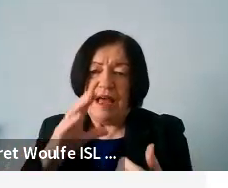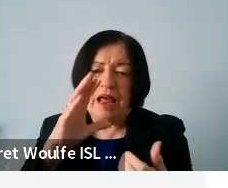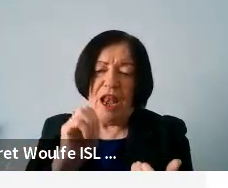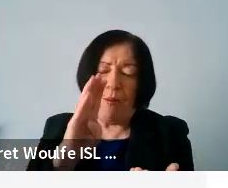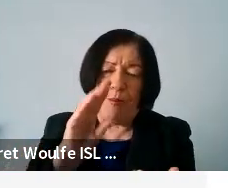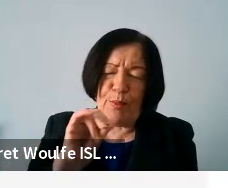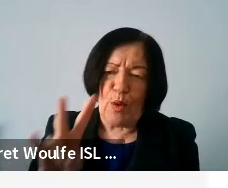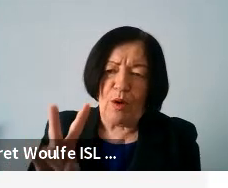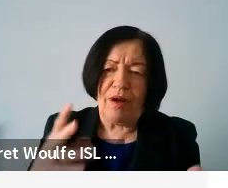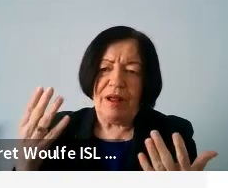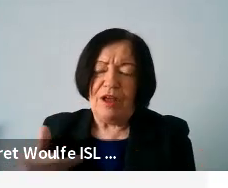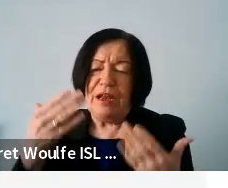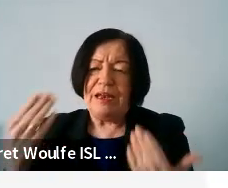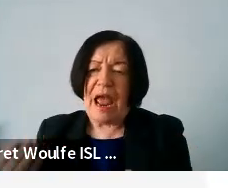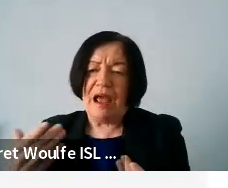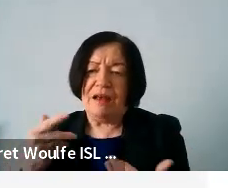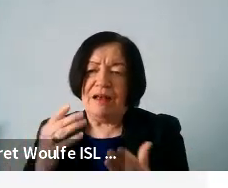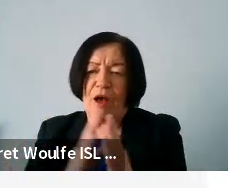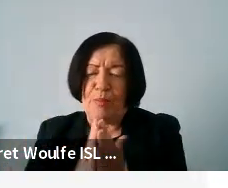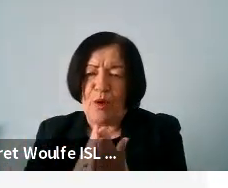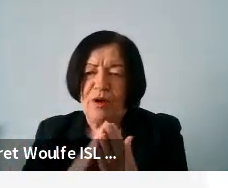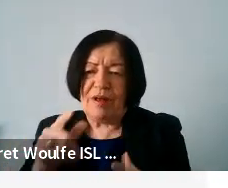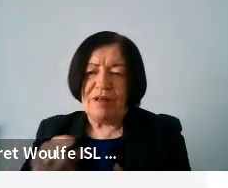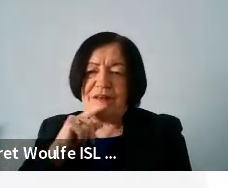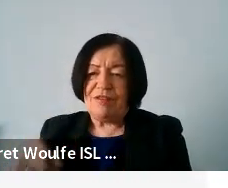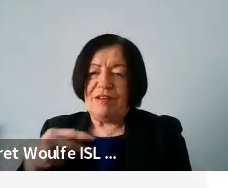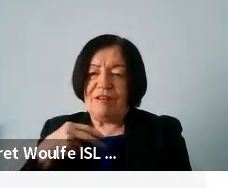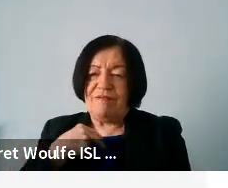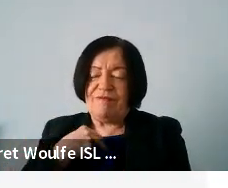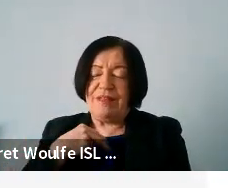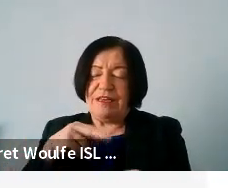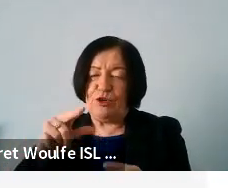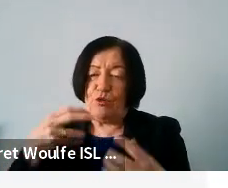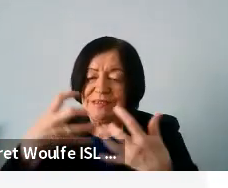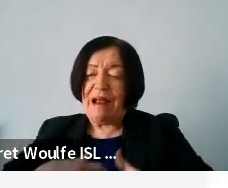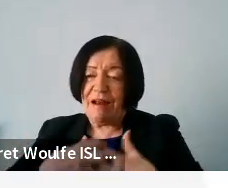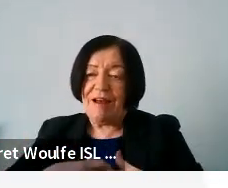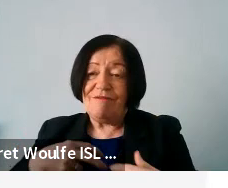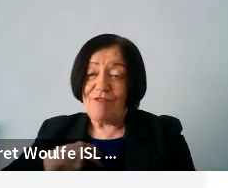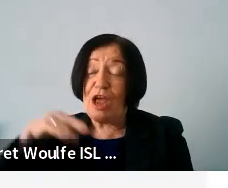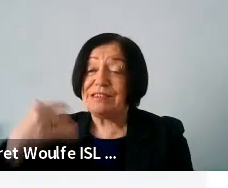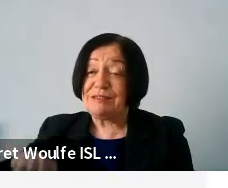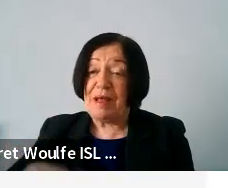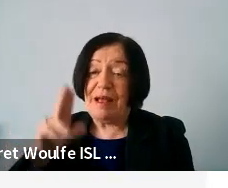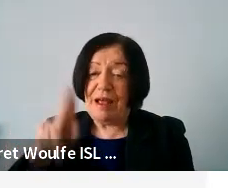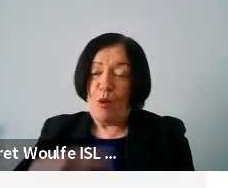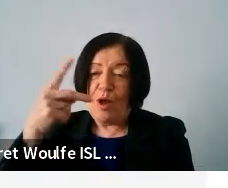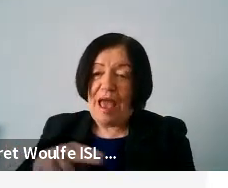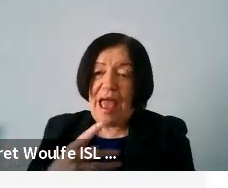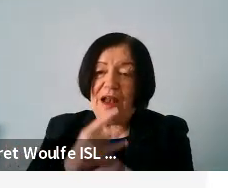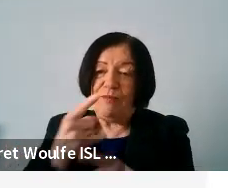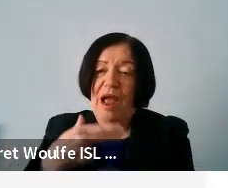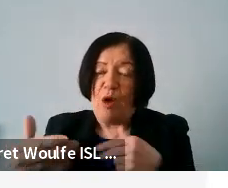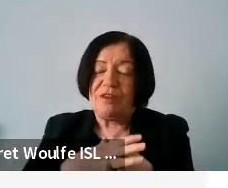know, but now you need a device that is very expensive. And it is the only device that can help you get out of